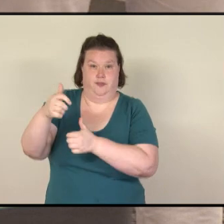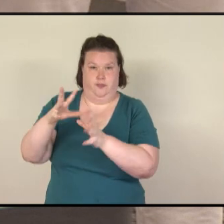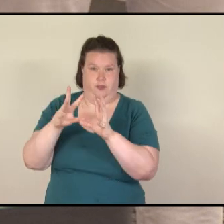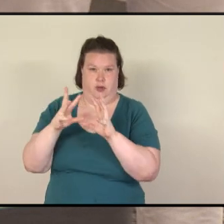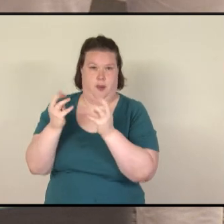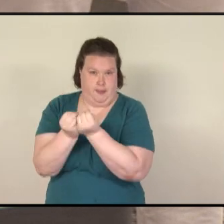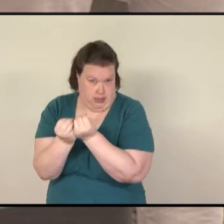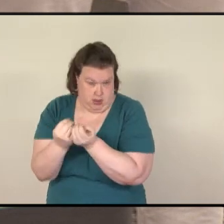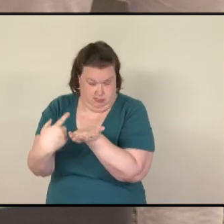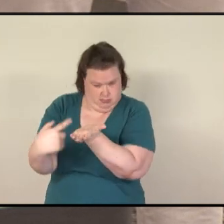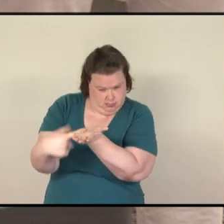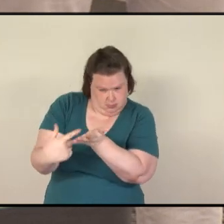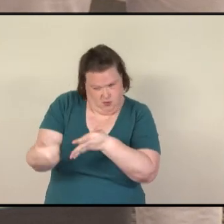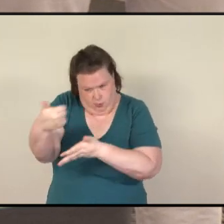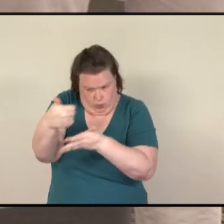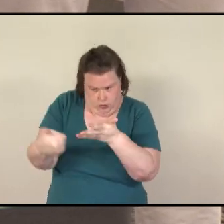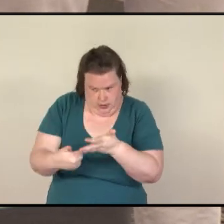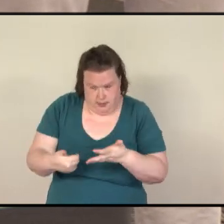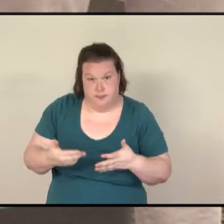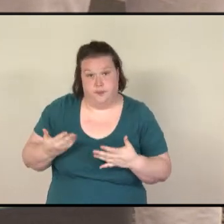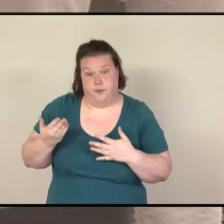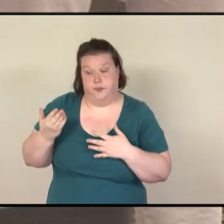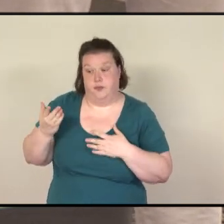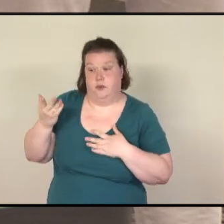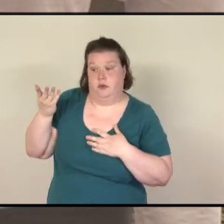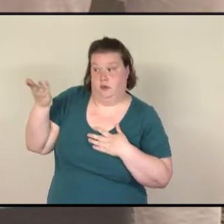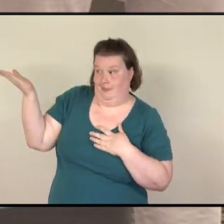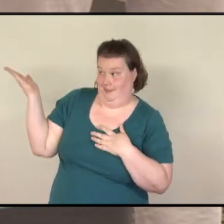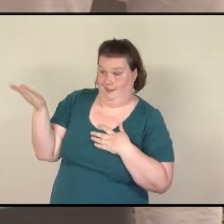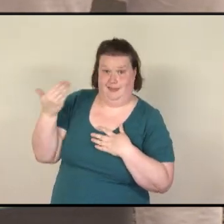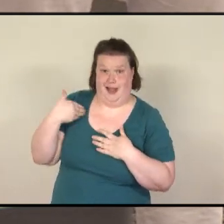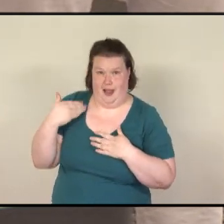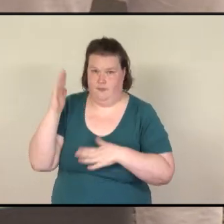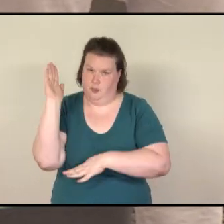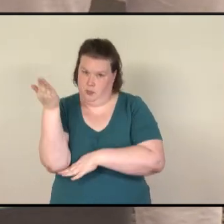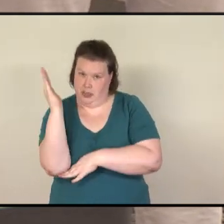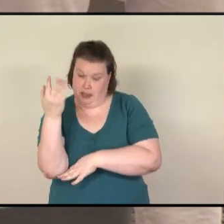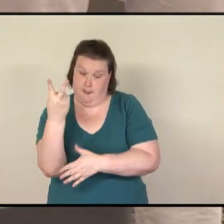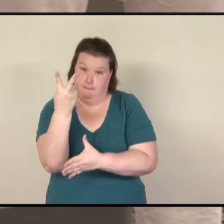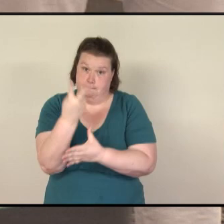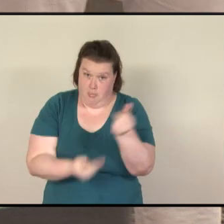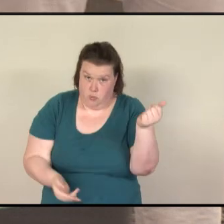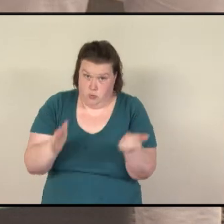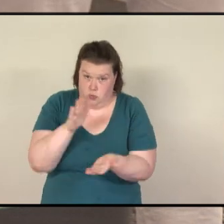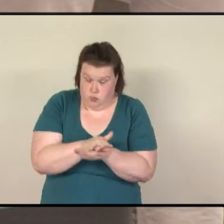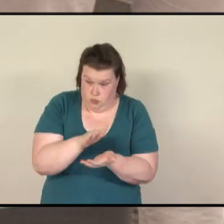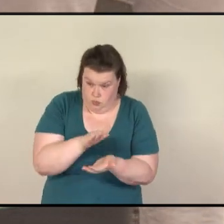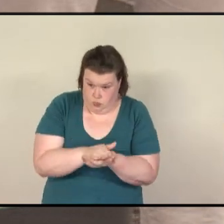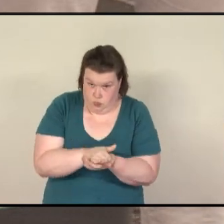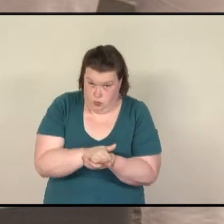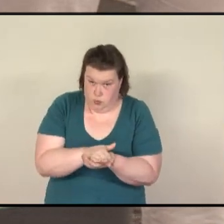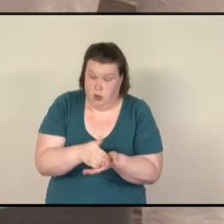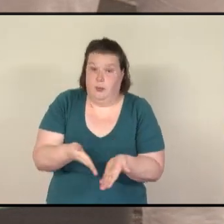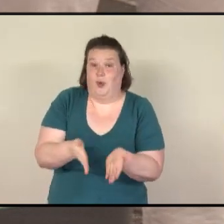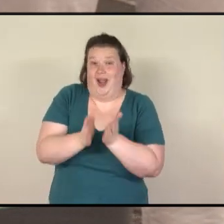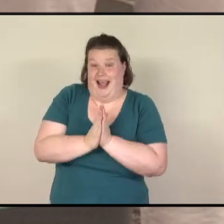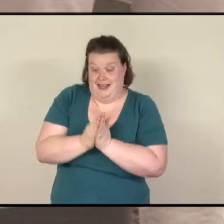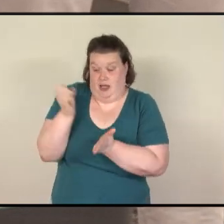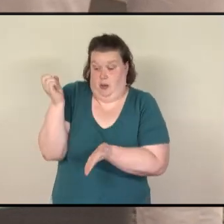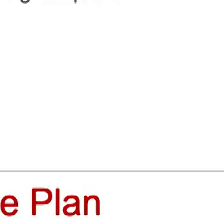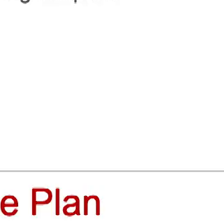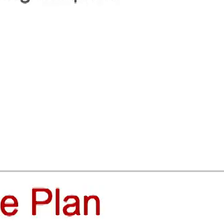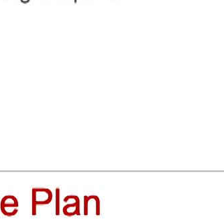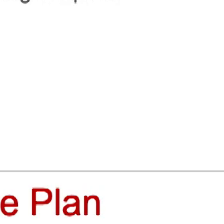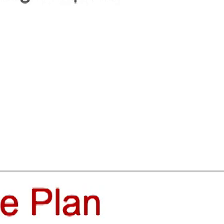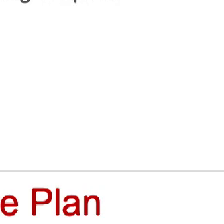'Connell Robertson has a presentation on both schools but we're only asking for schematic design approval on Kendrick this